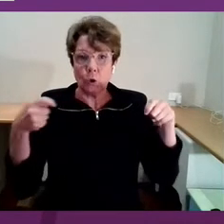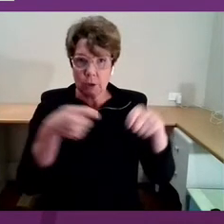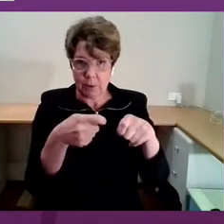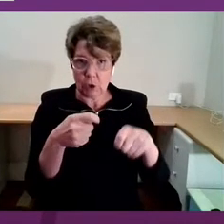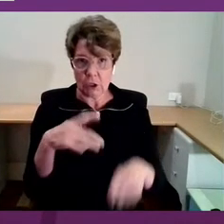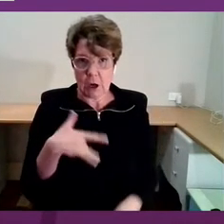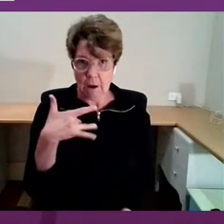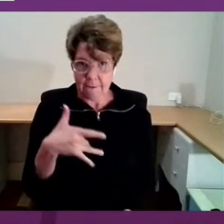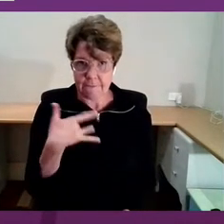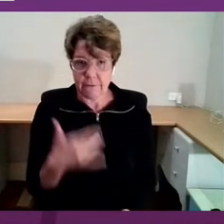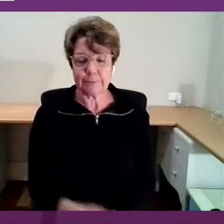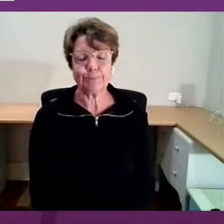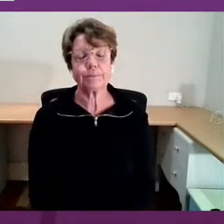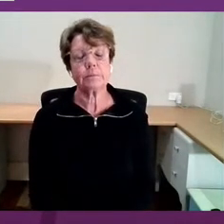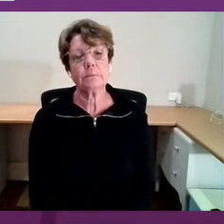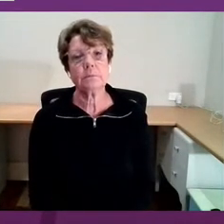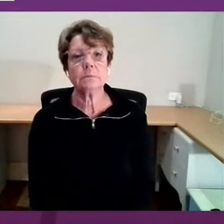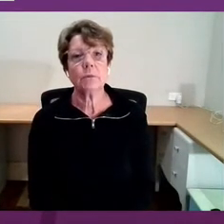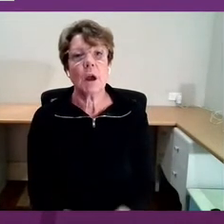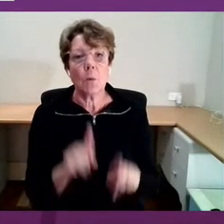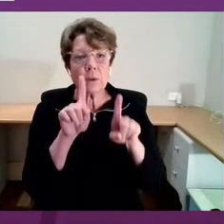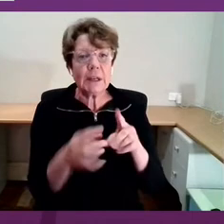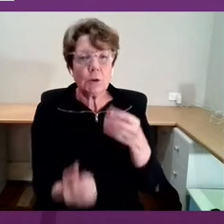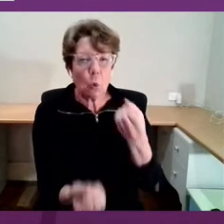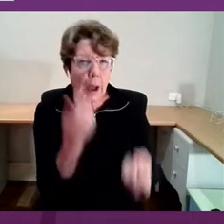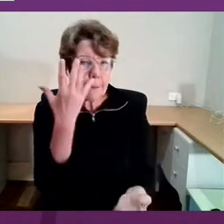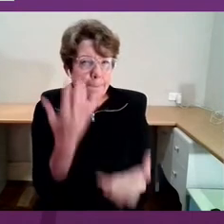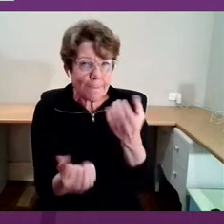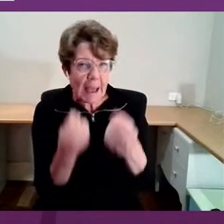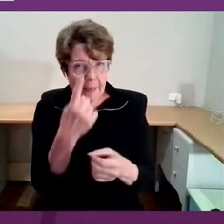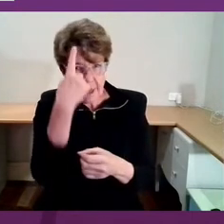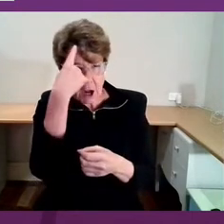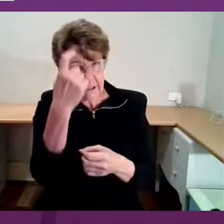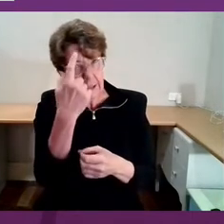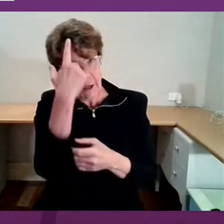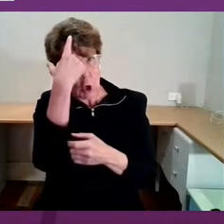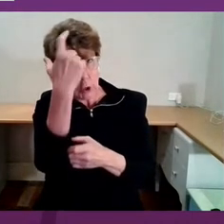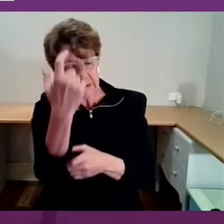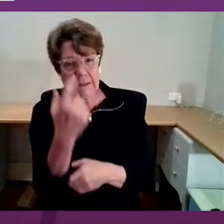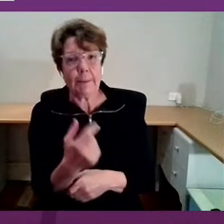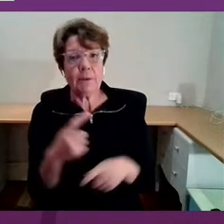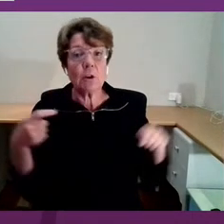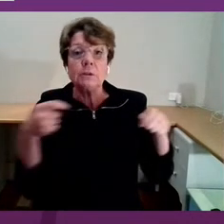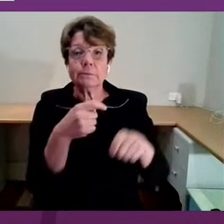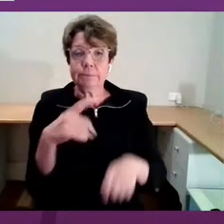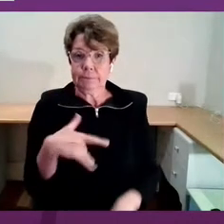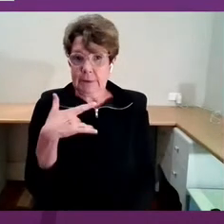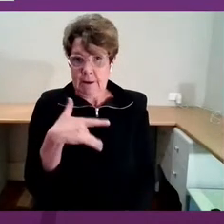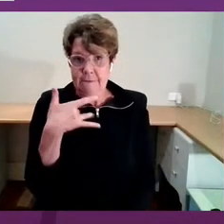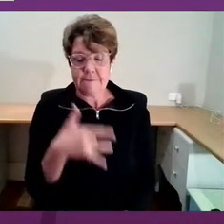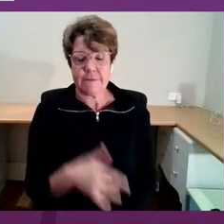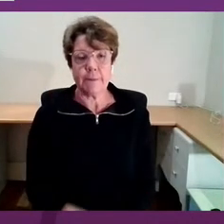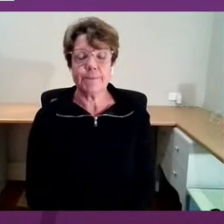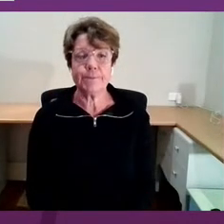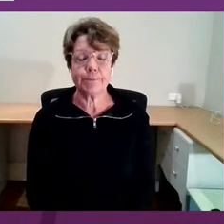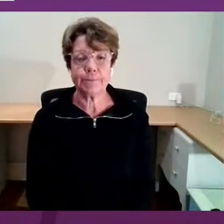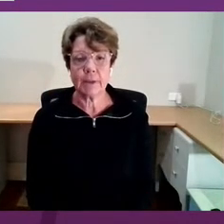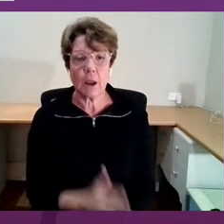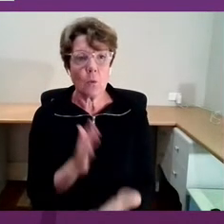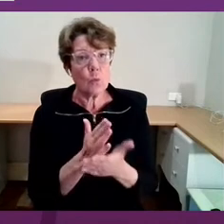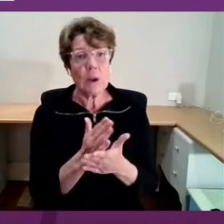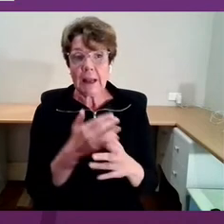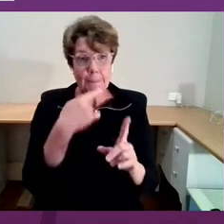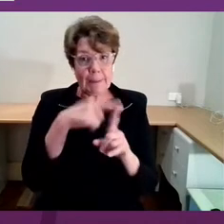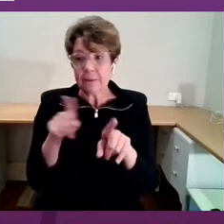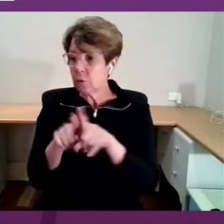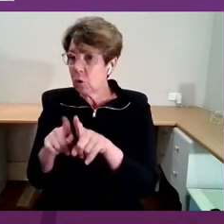I'd like to do so in a way which also shines a lens on the contribution that comes from the creative arts sector.